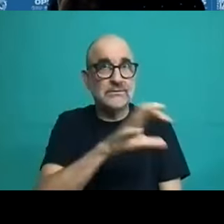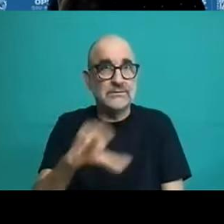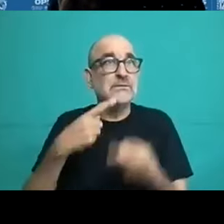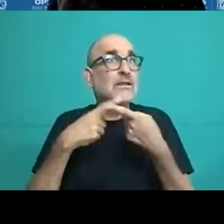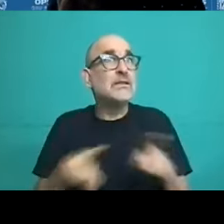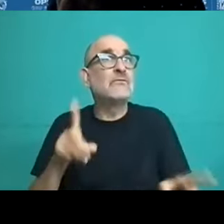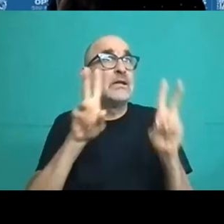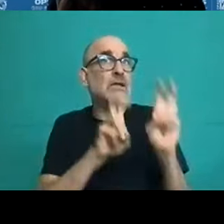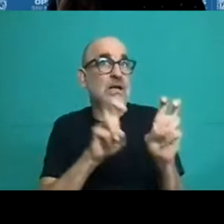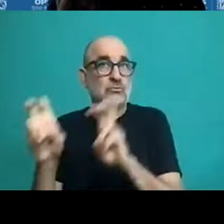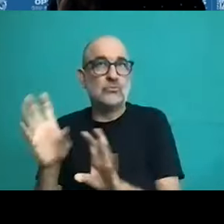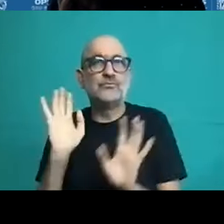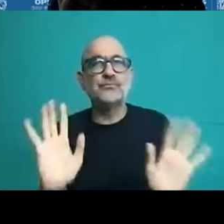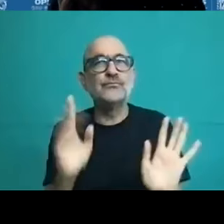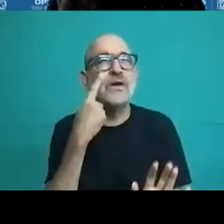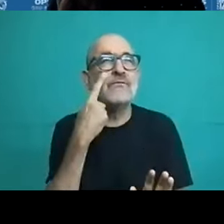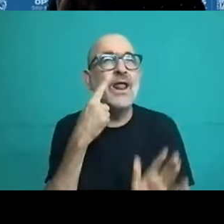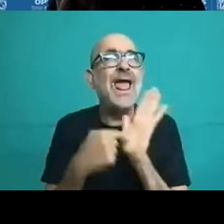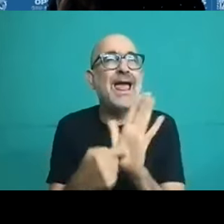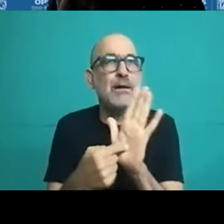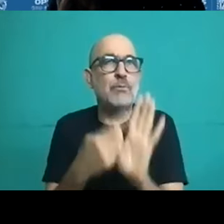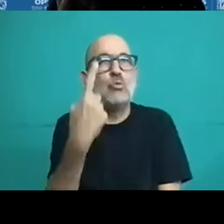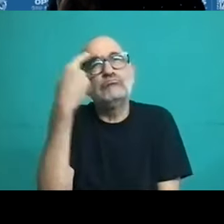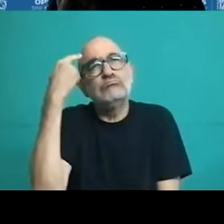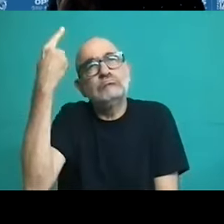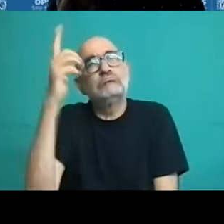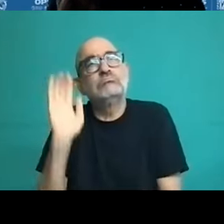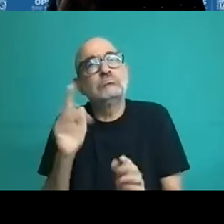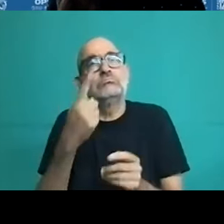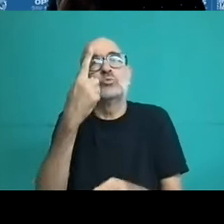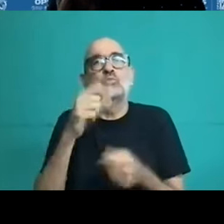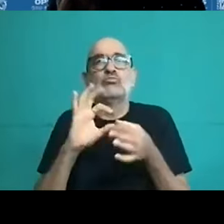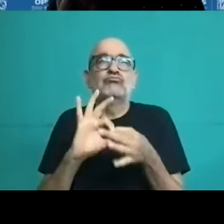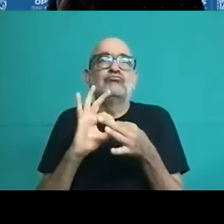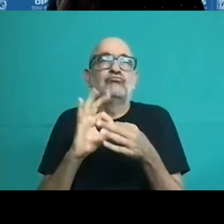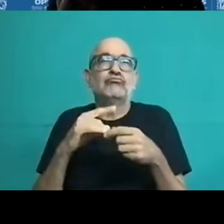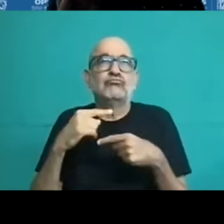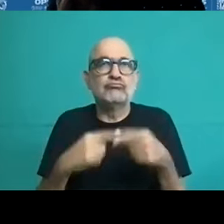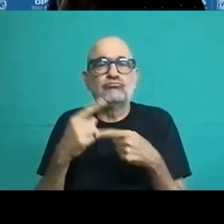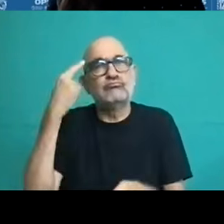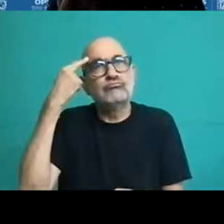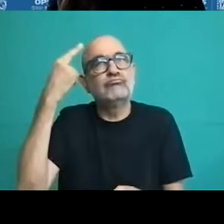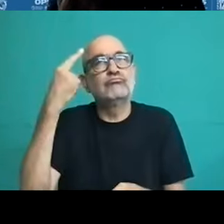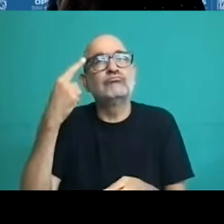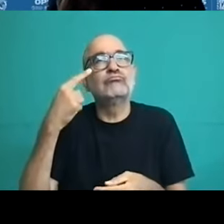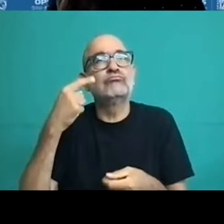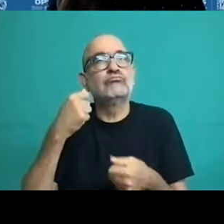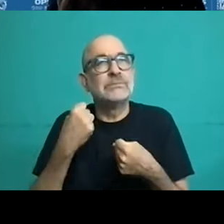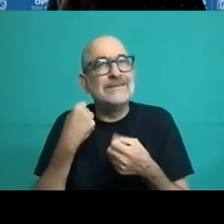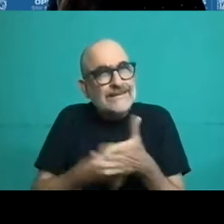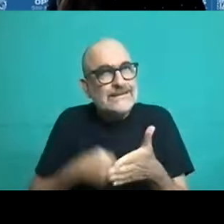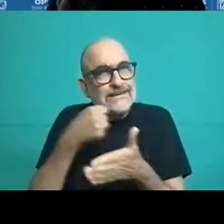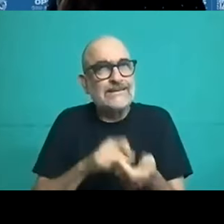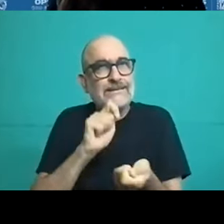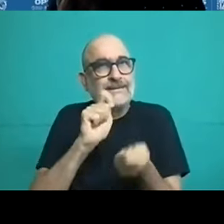had addressed fragmentation issues, some fragmentation issues like Costa Rica is an